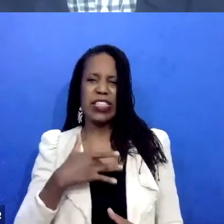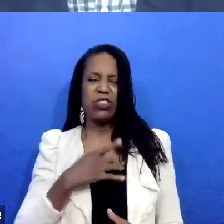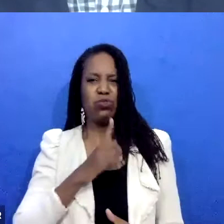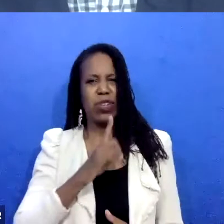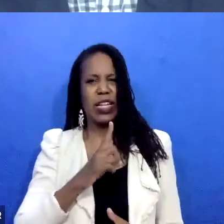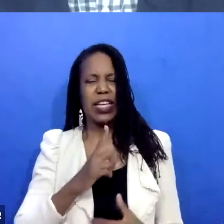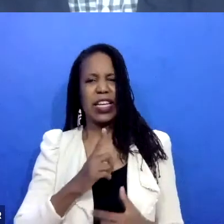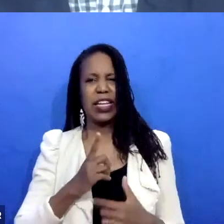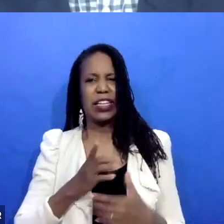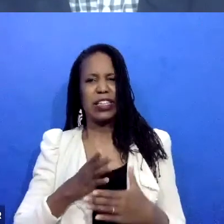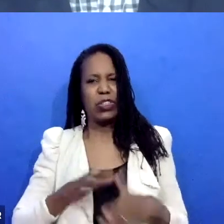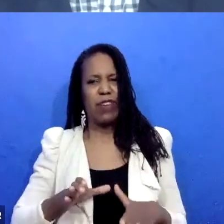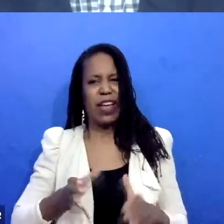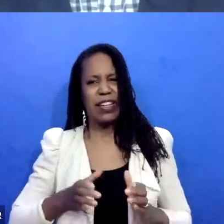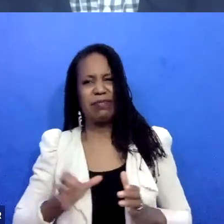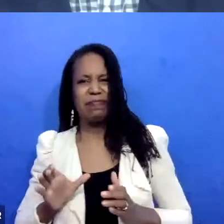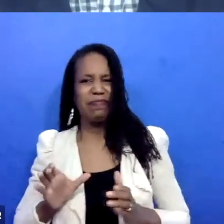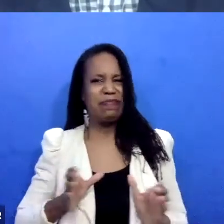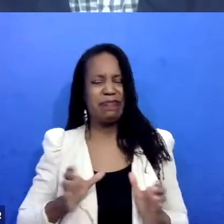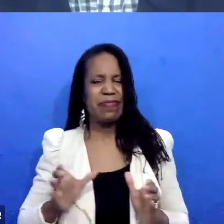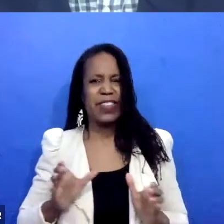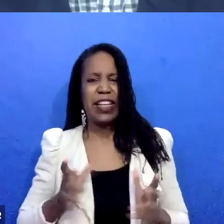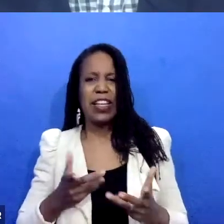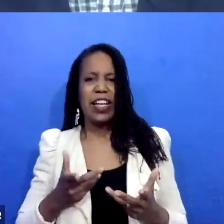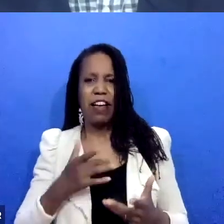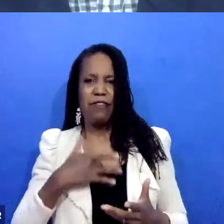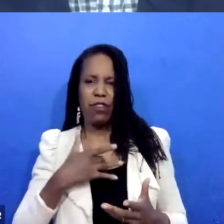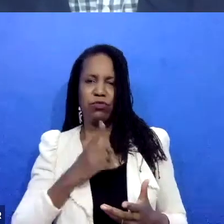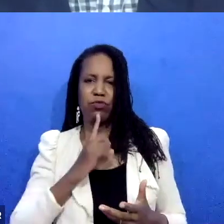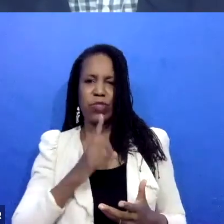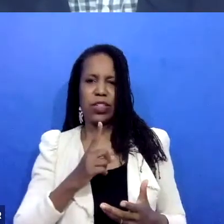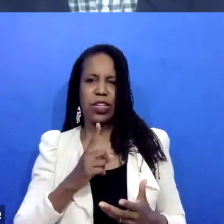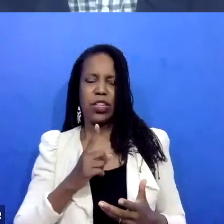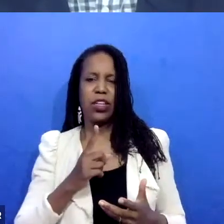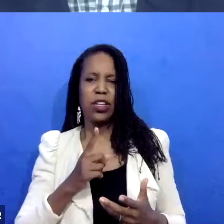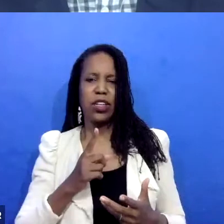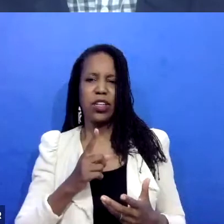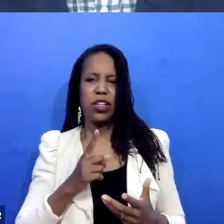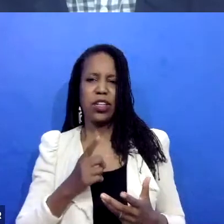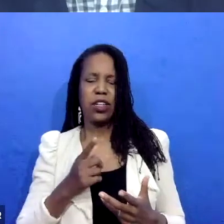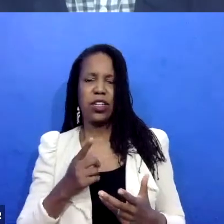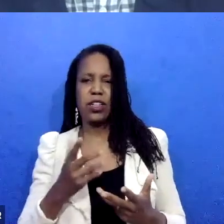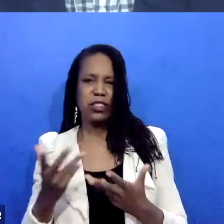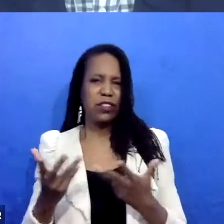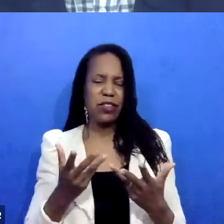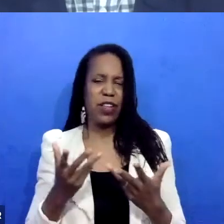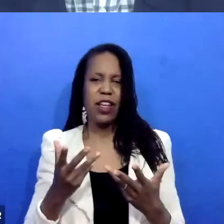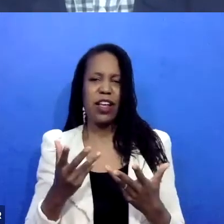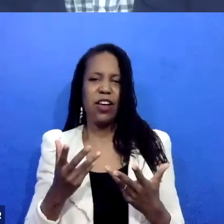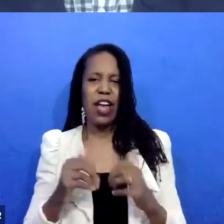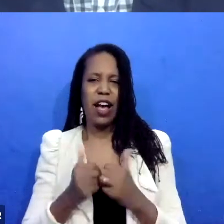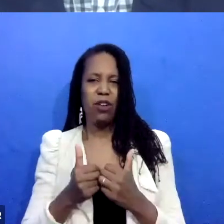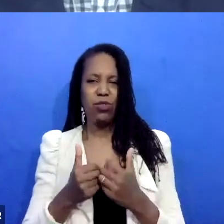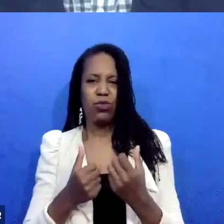either my clients, regardless of whether or not they were known to me to be survivors of abuse or not, or